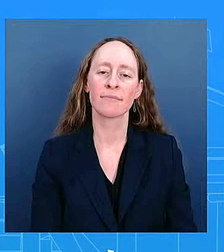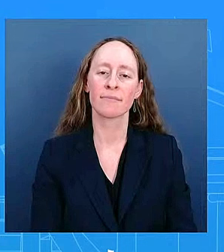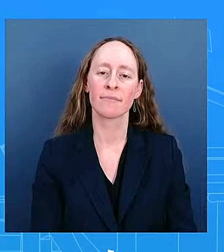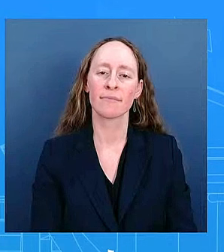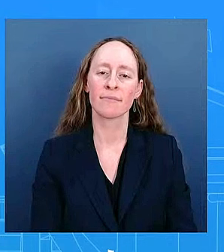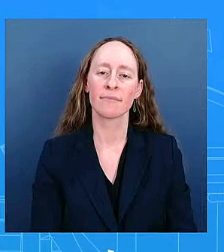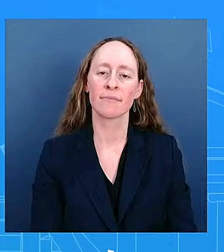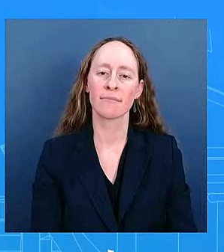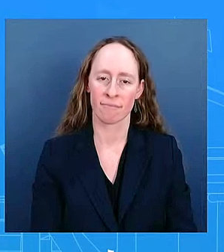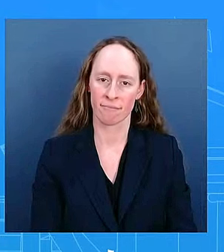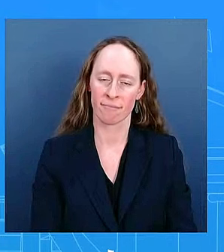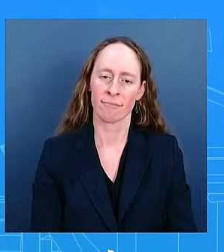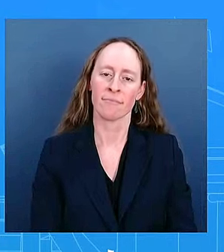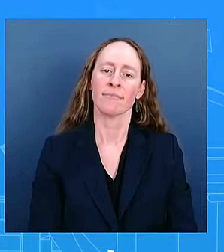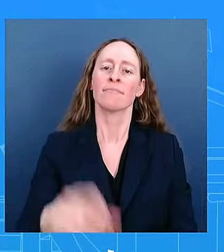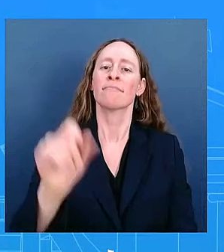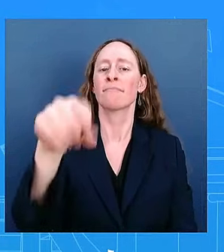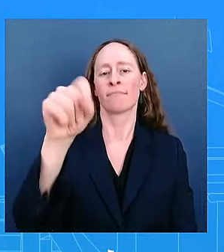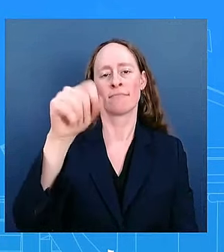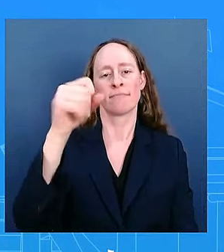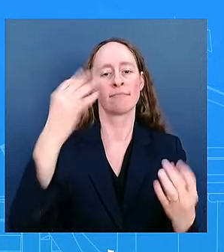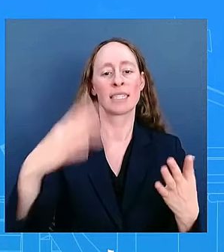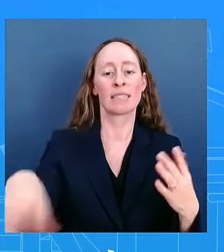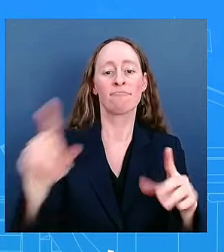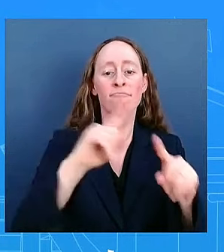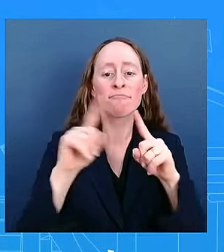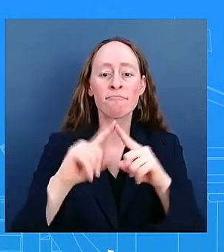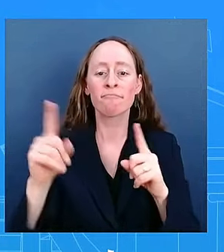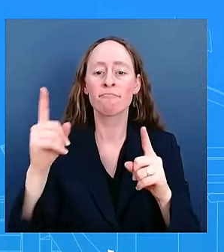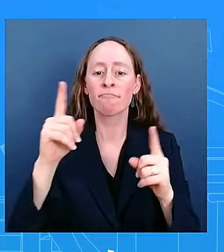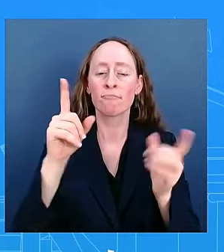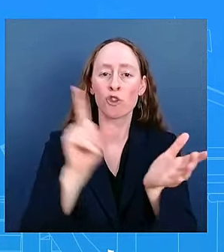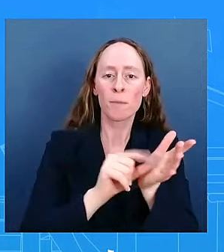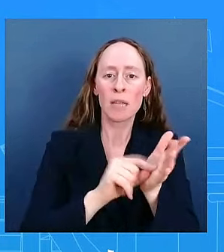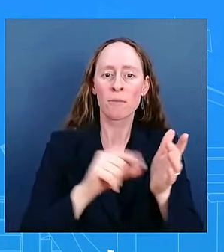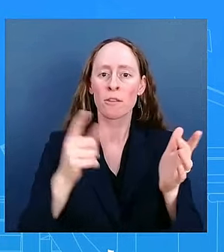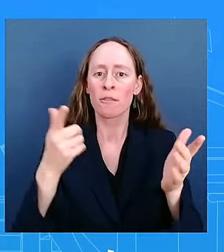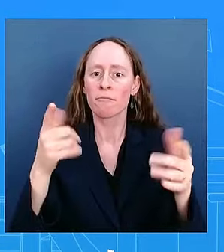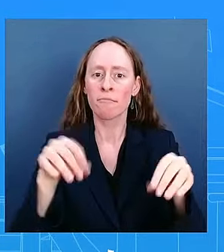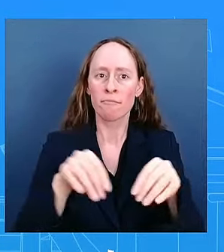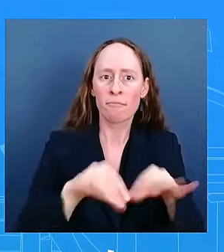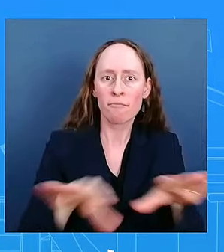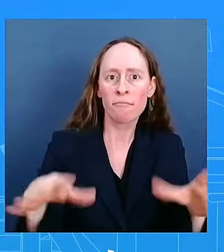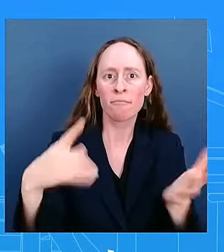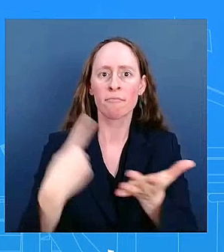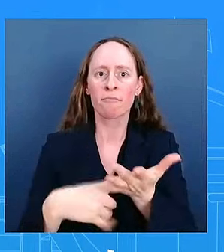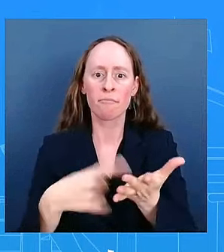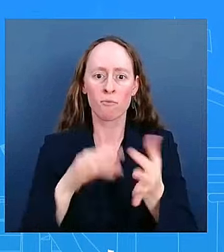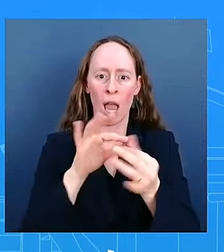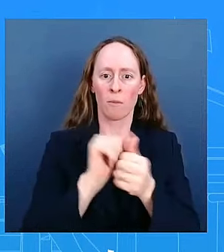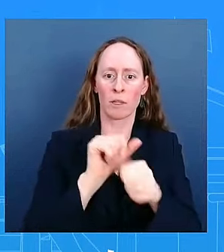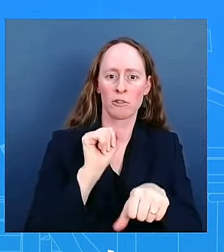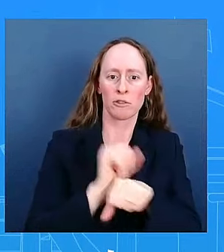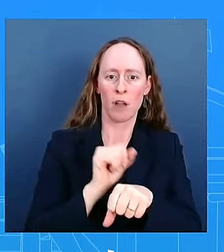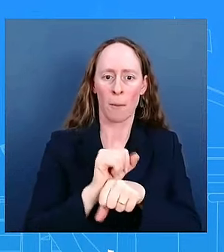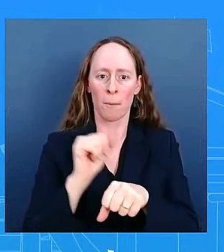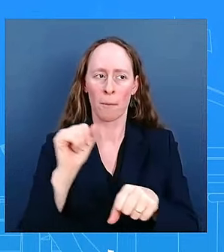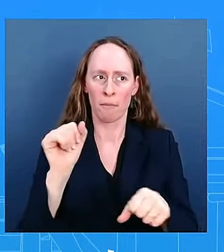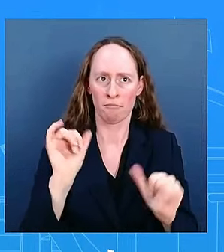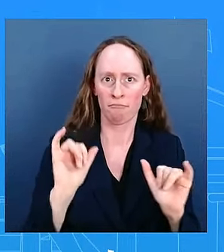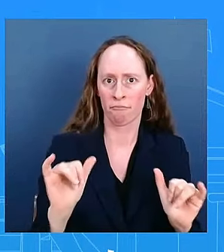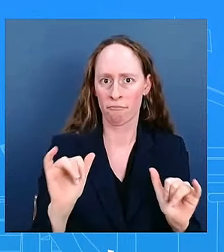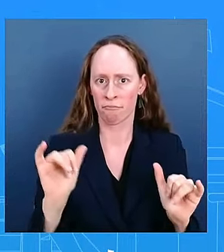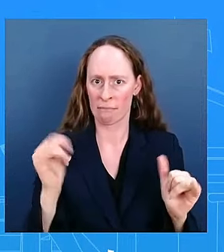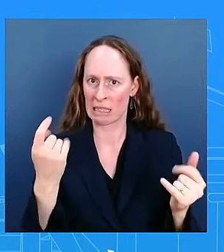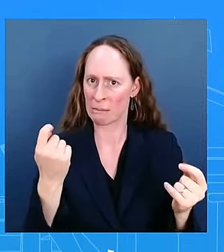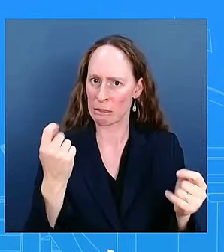when labor markets are persistently tight and as you heard kareem say the unemployment rate has been at a 50-year low in terms of